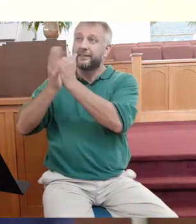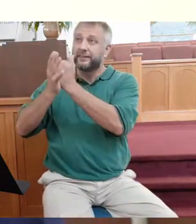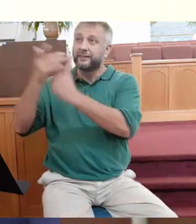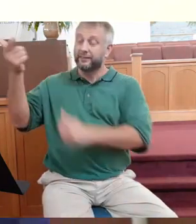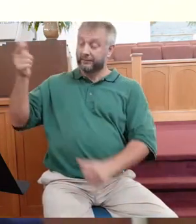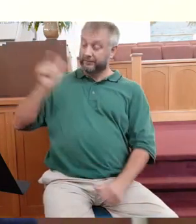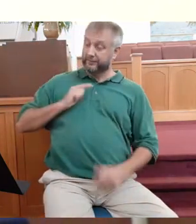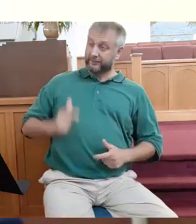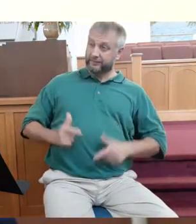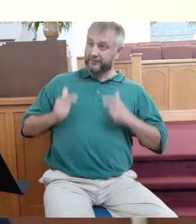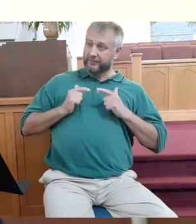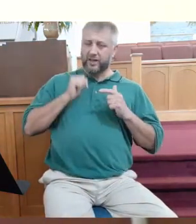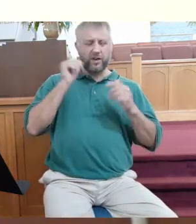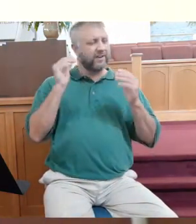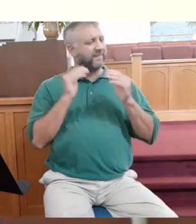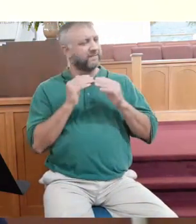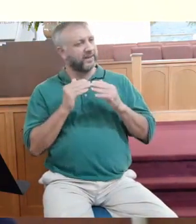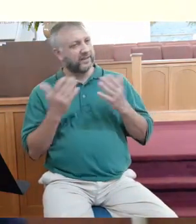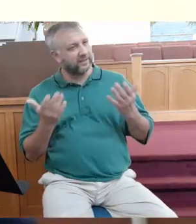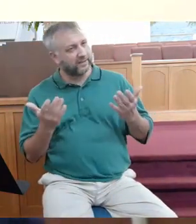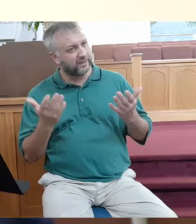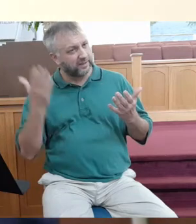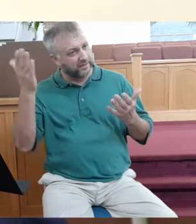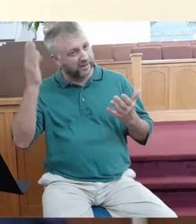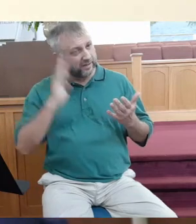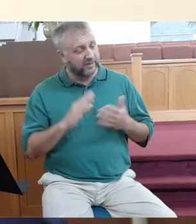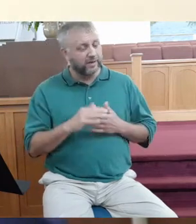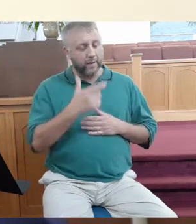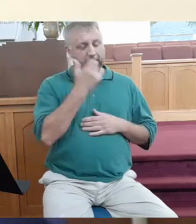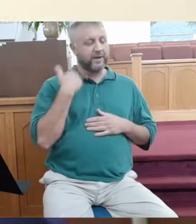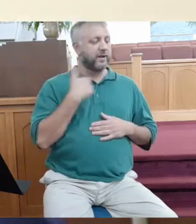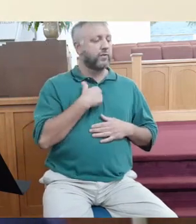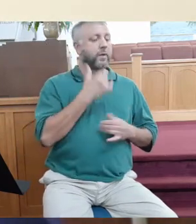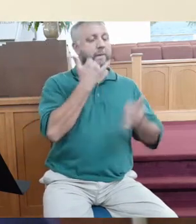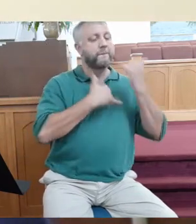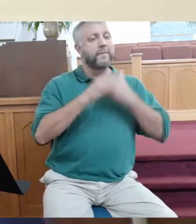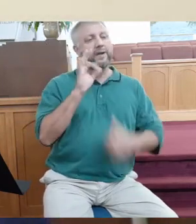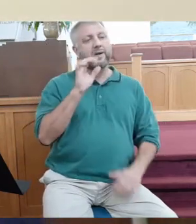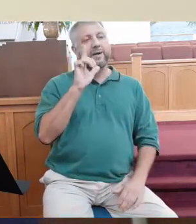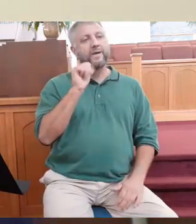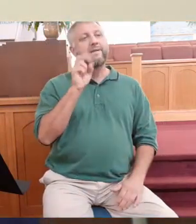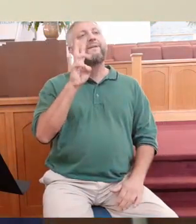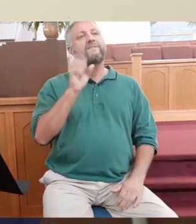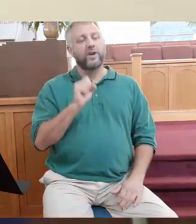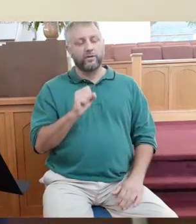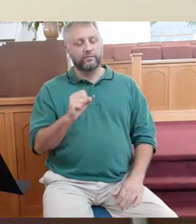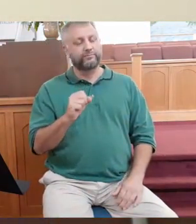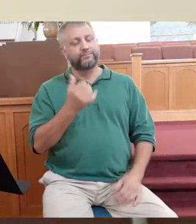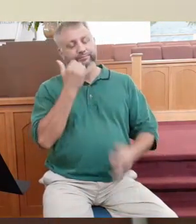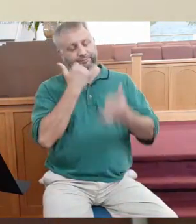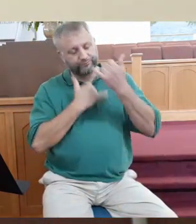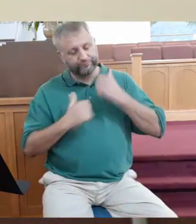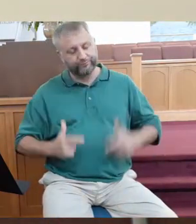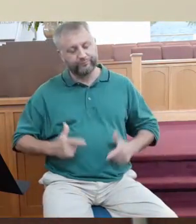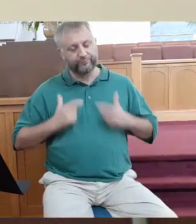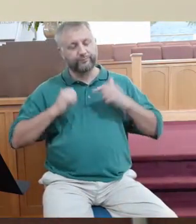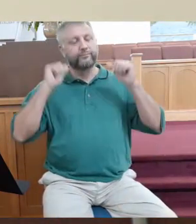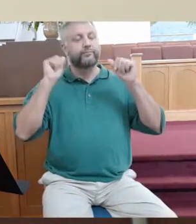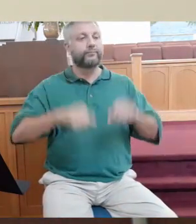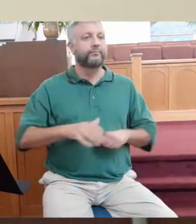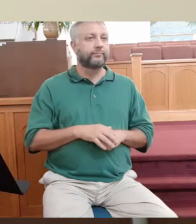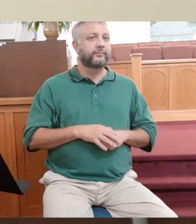The flawless Son of God gets death so that flawed people like us could get life. This morning, church,